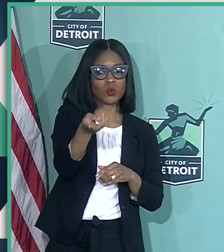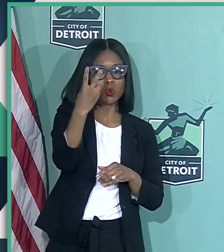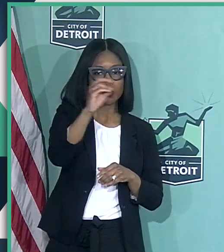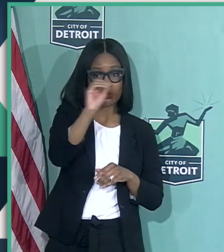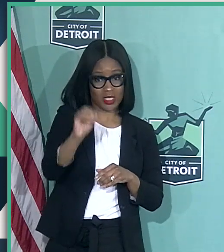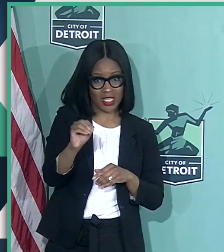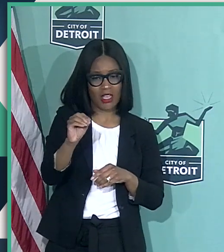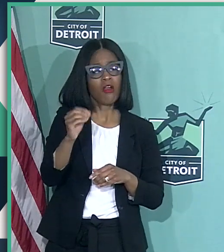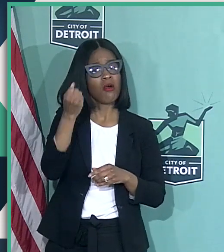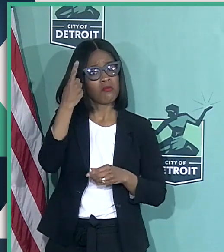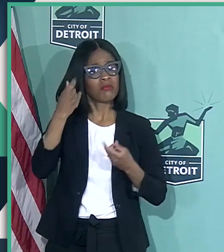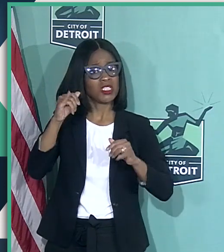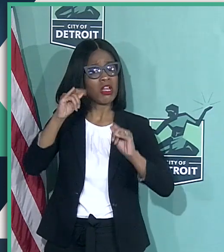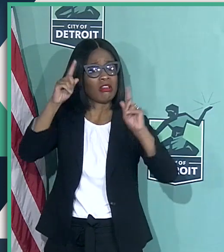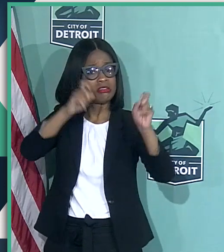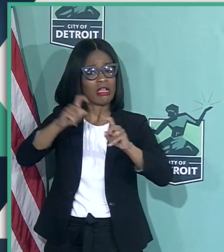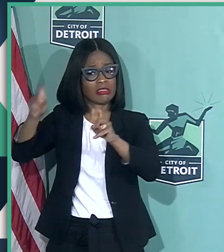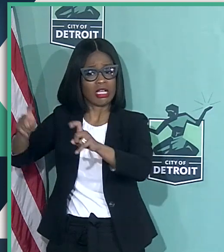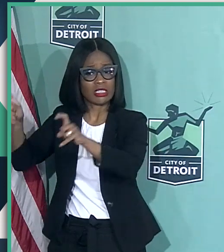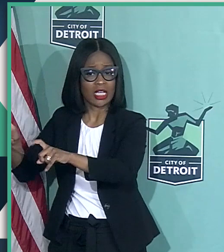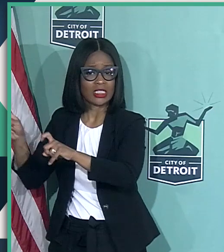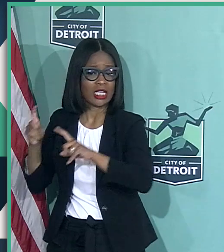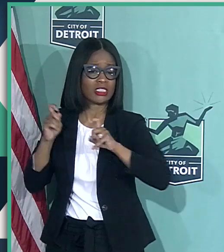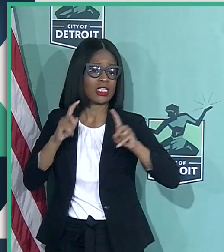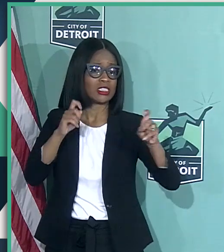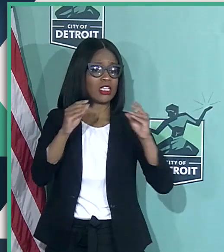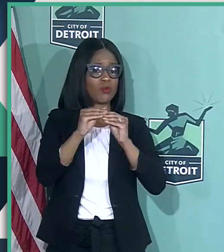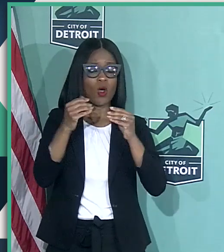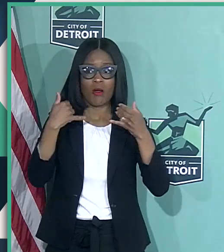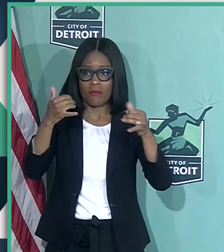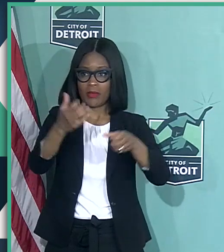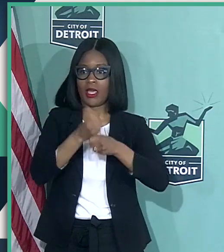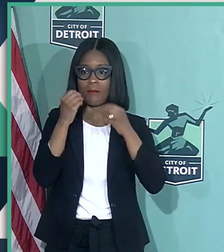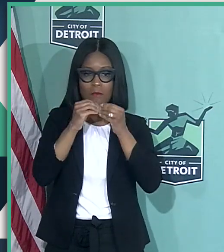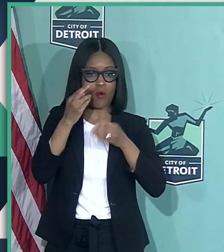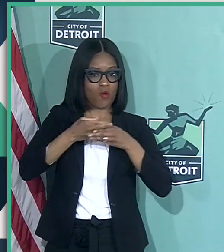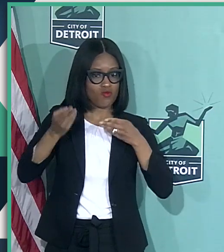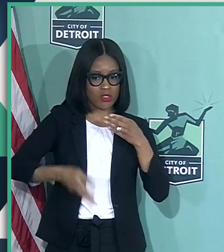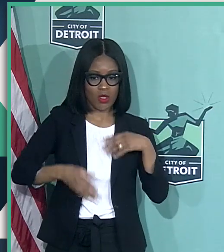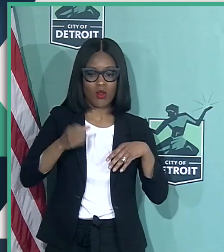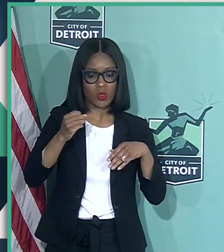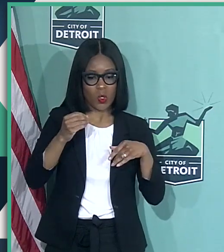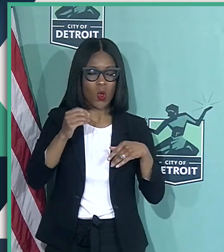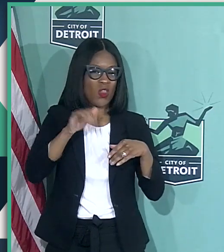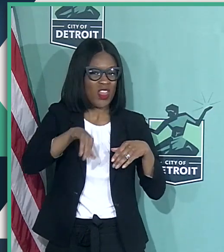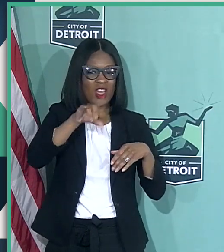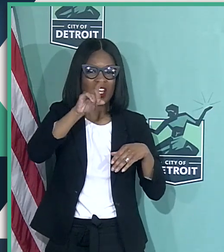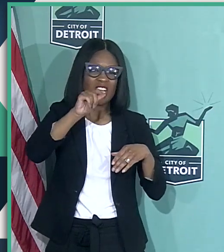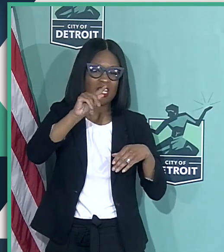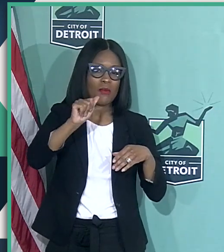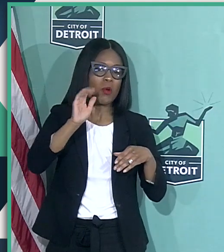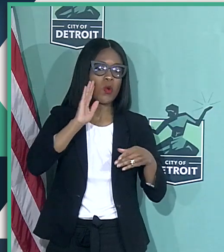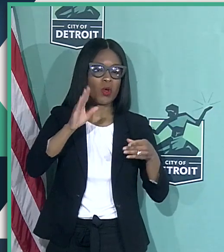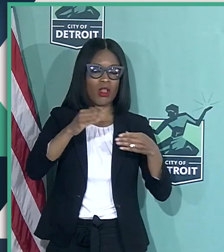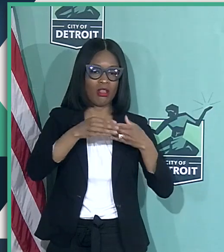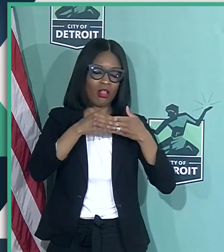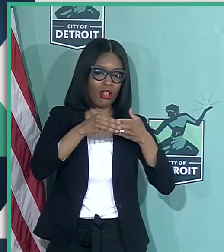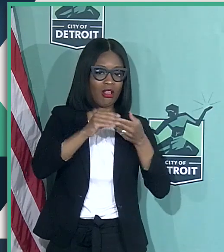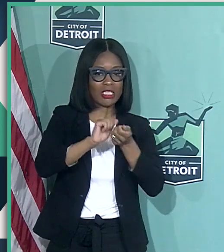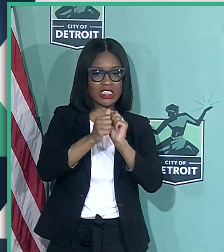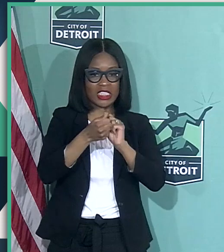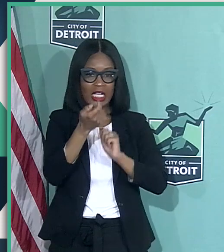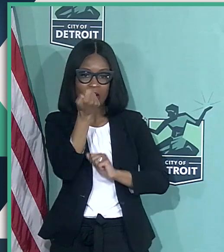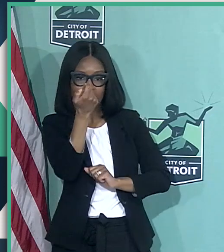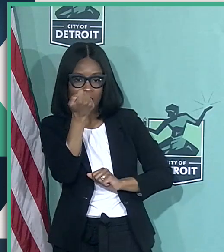is still ongoing. The results are continuing to come in. So I imagine the data may fluctuate just by a little bit.